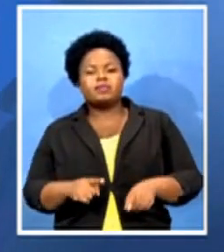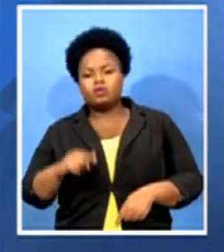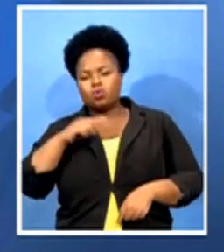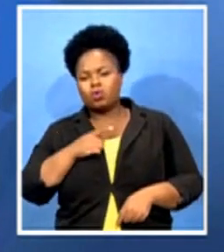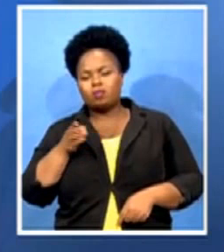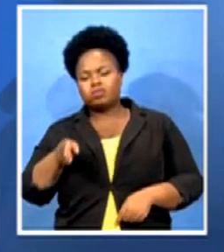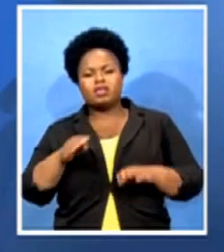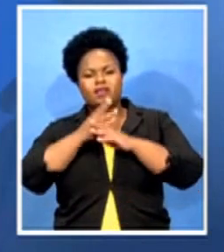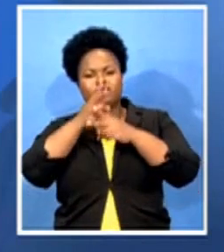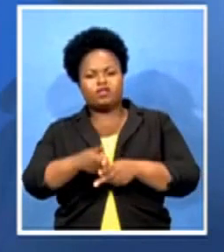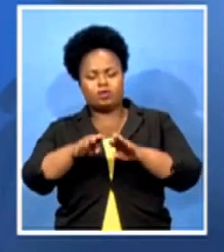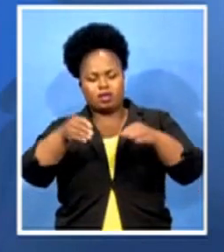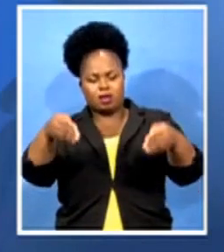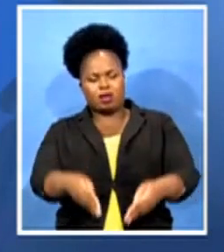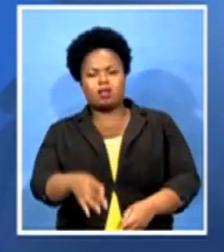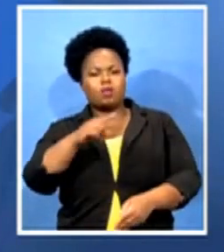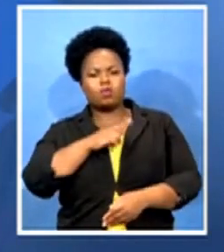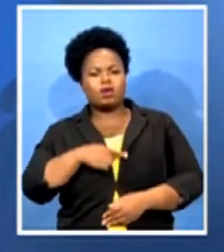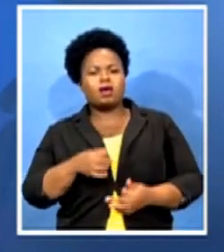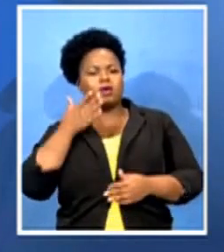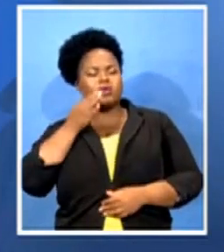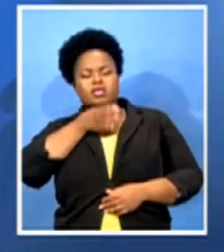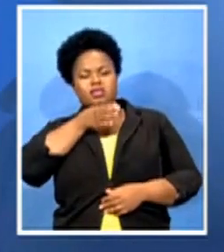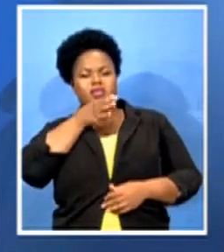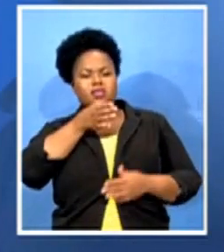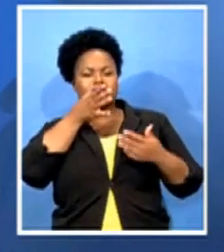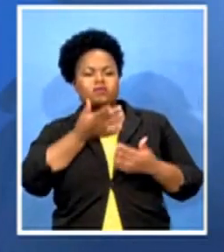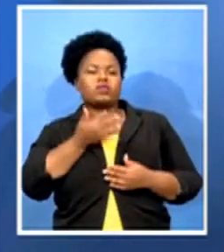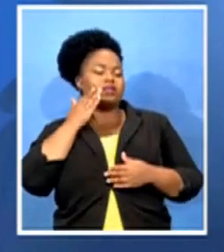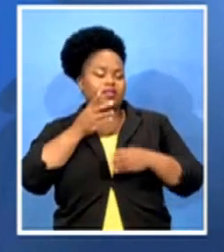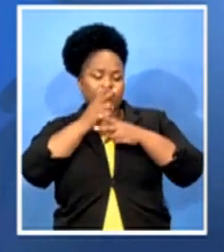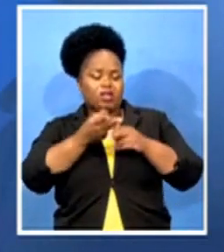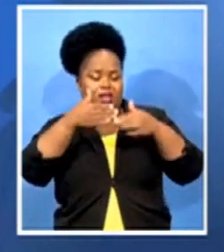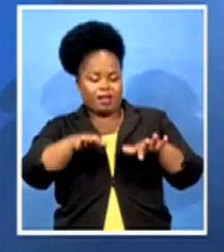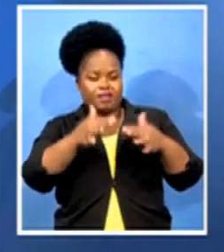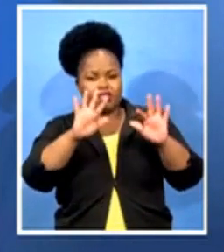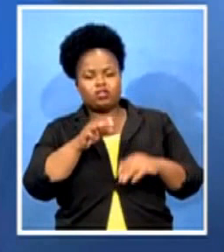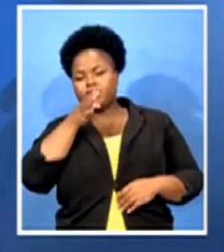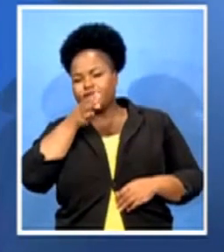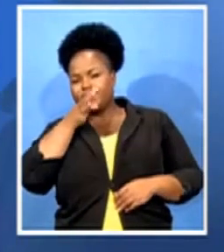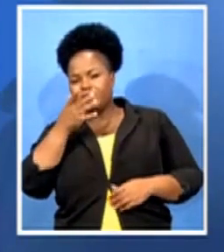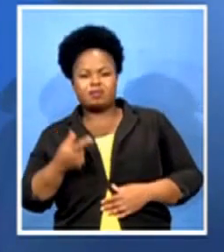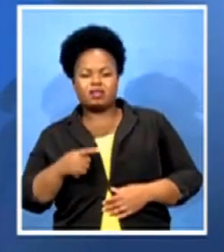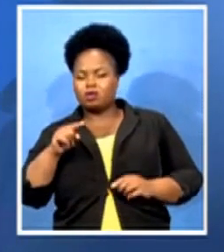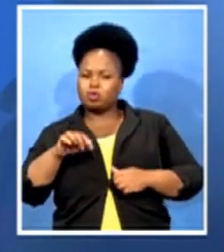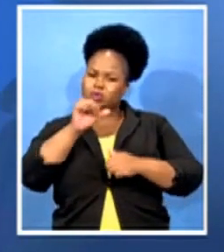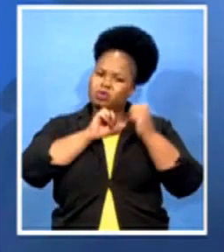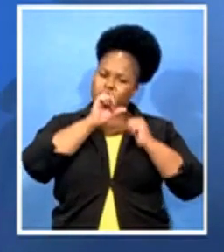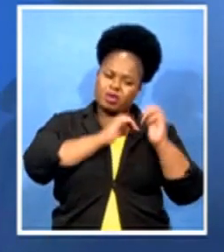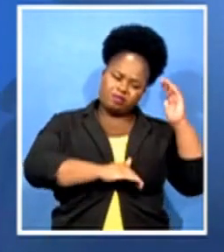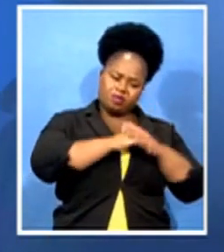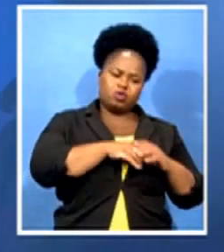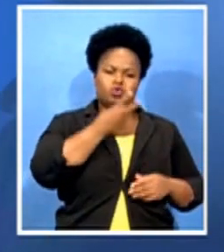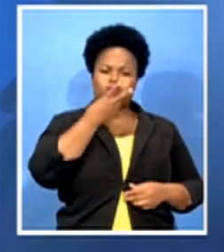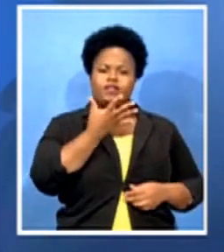after tears for the funeral? Can't we go back to the 50 number of attending funerals? Do we need the president to come and take us to